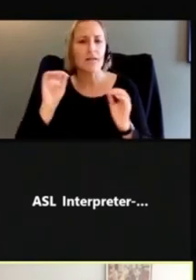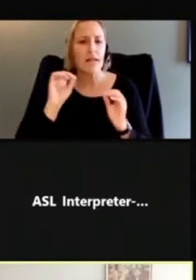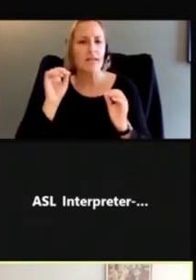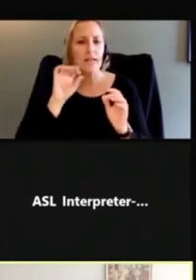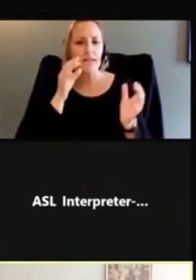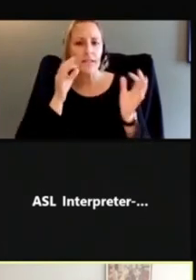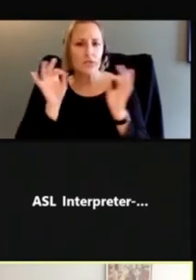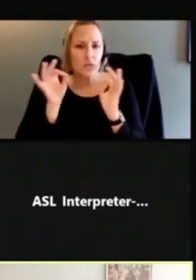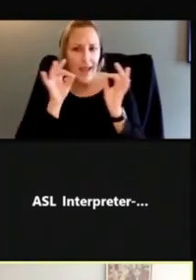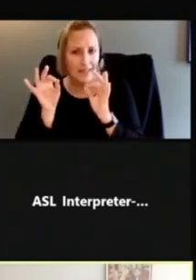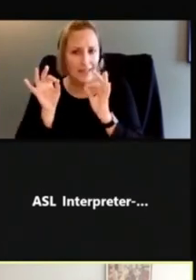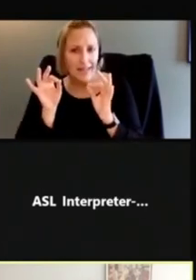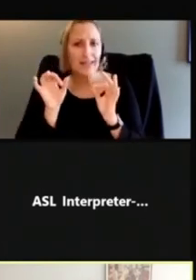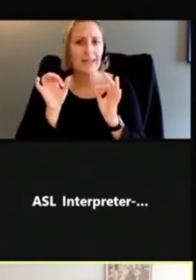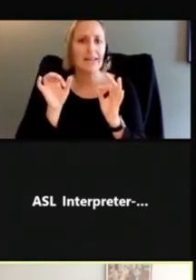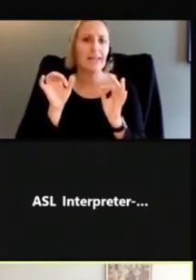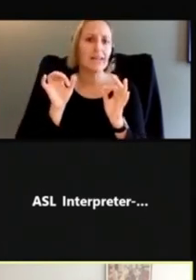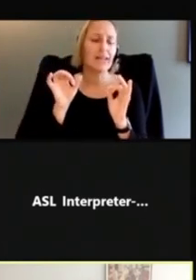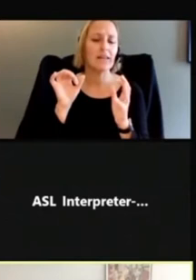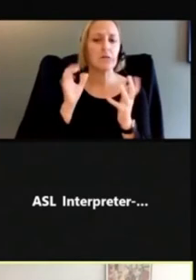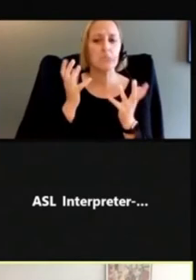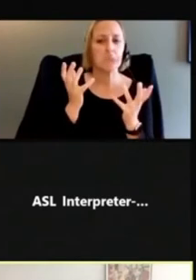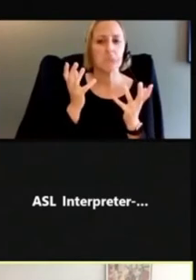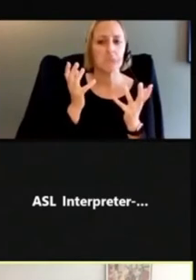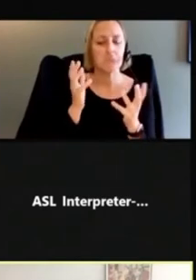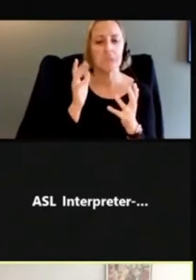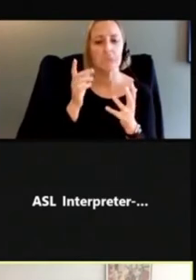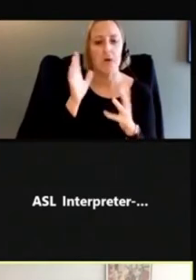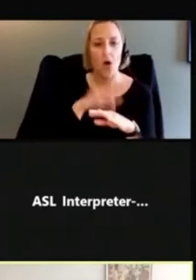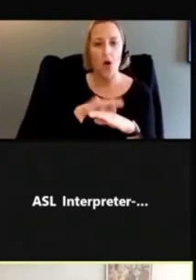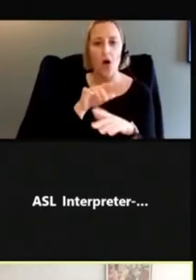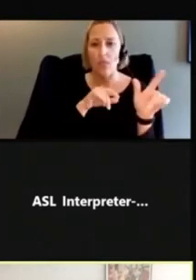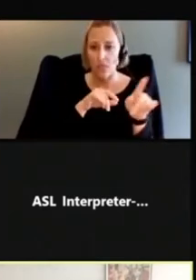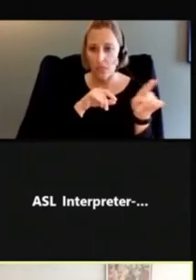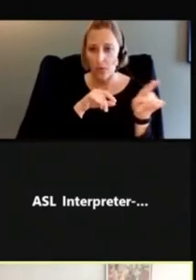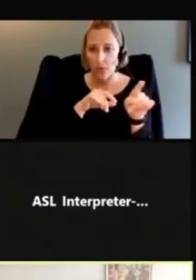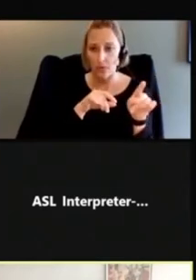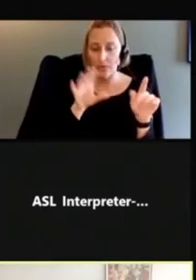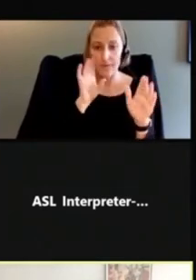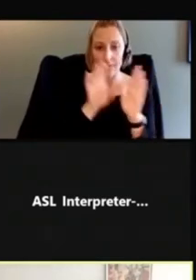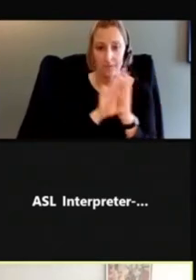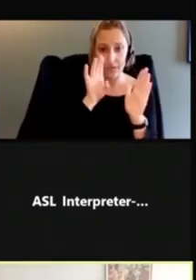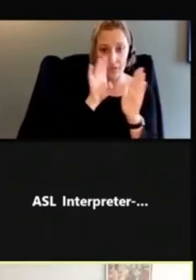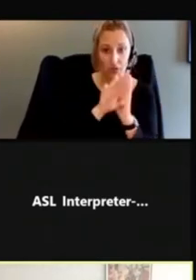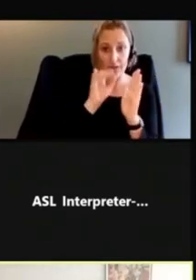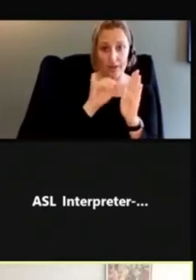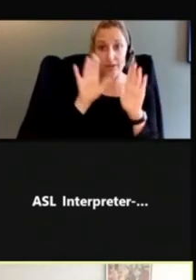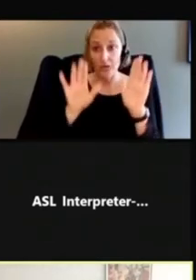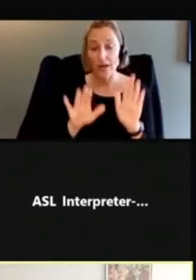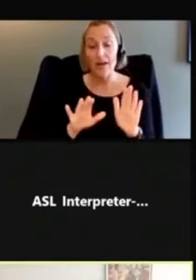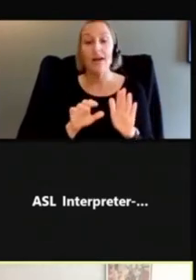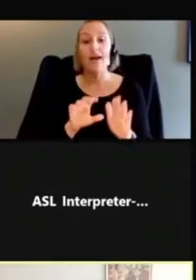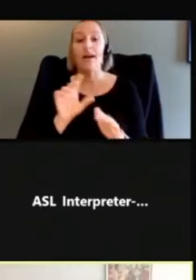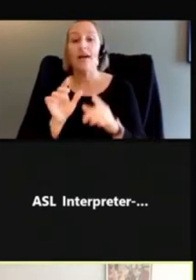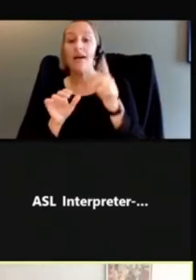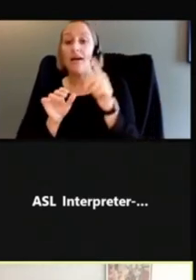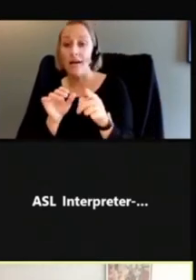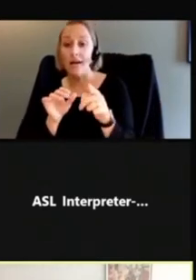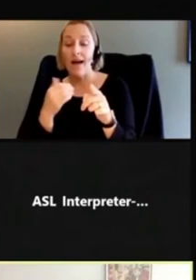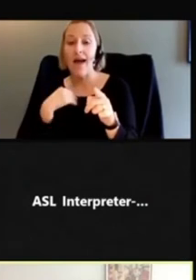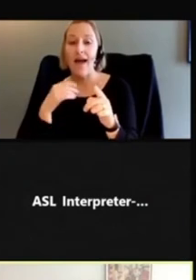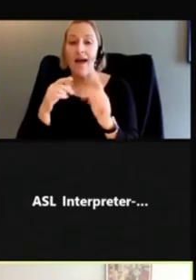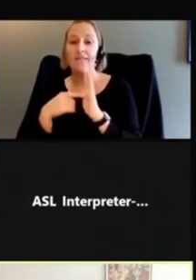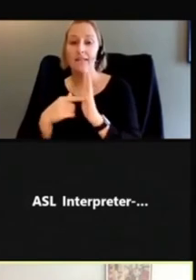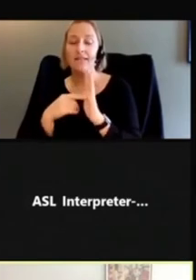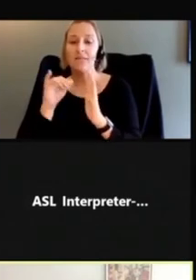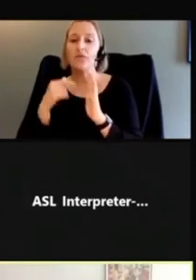background or anything else going on in these photos. So that's great. And then here we have an example that's showing vaccination,